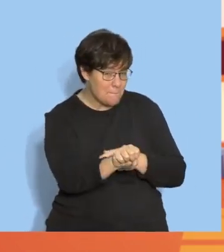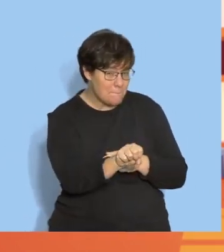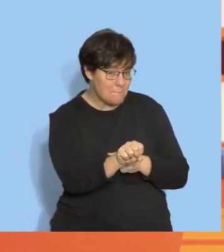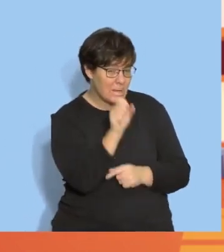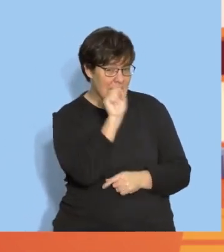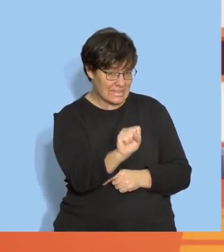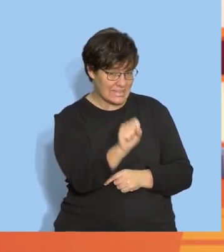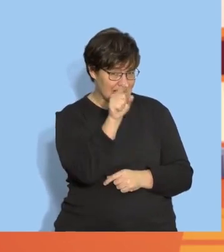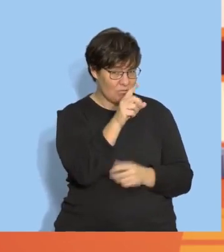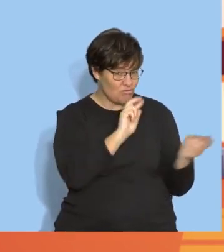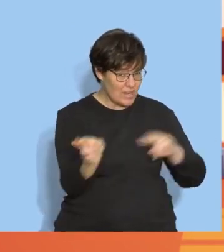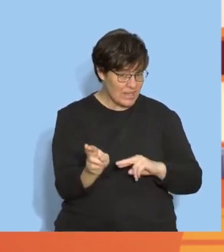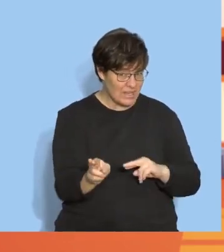ready?